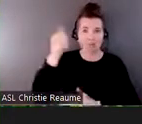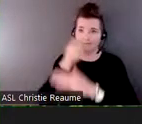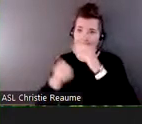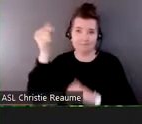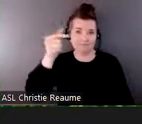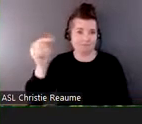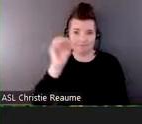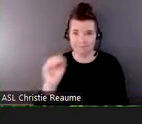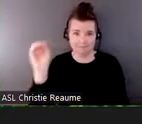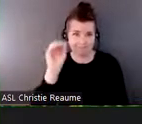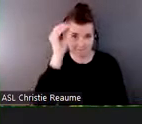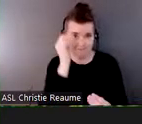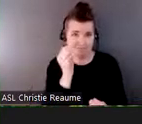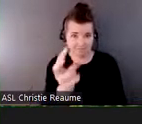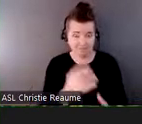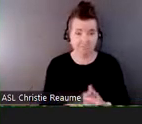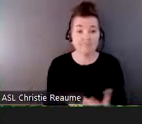like to give our land acknowledgement.